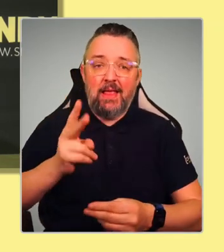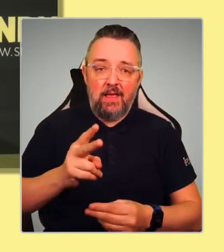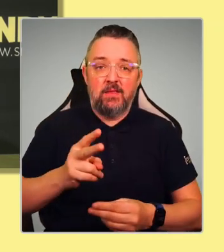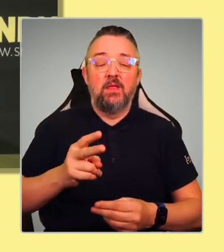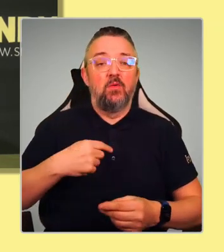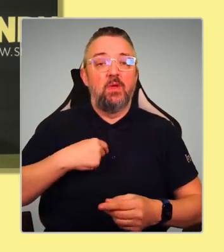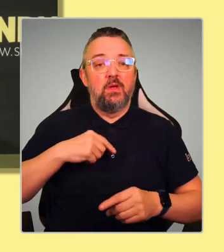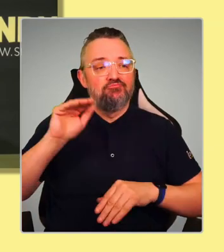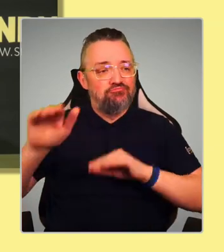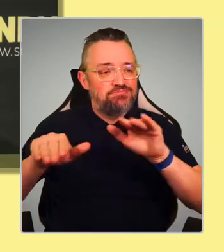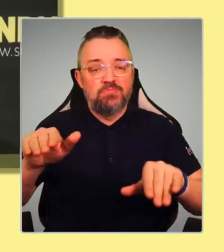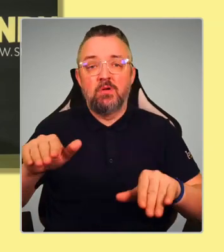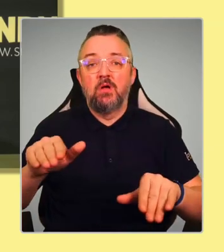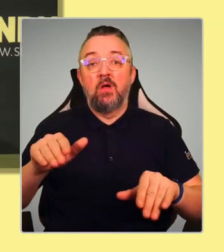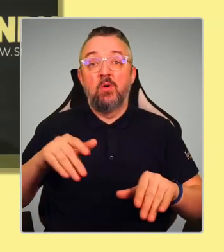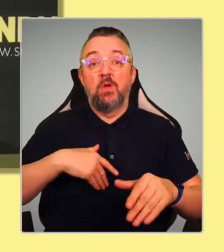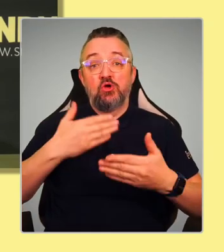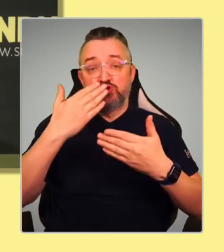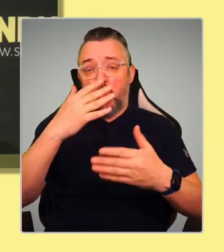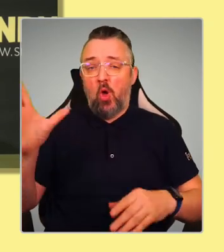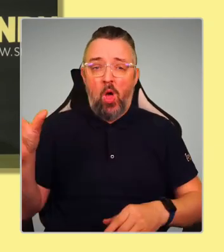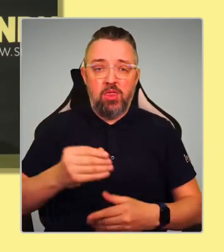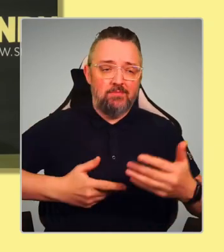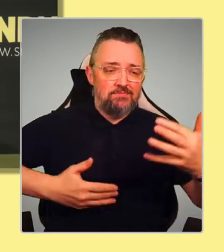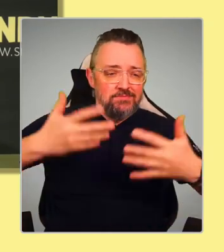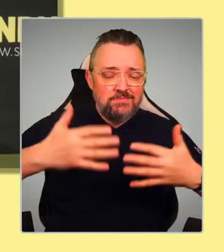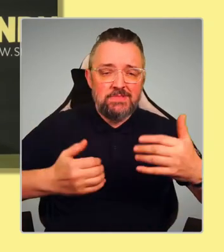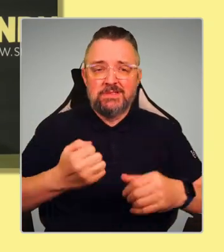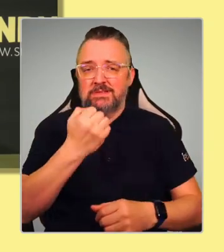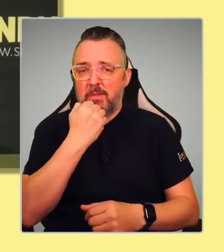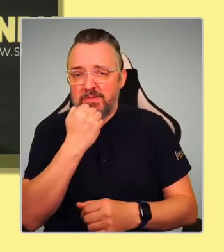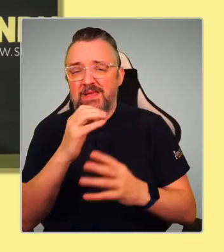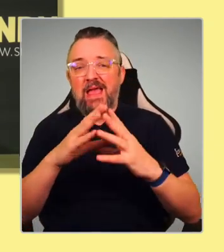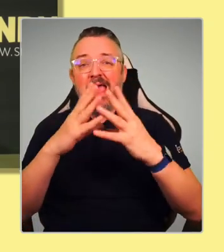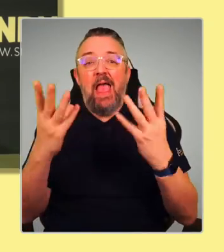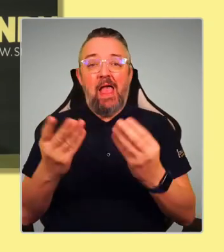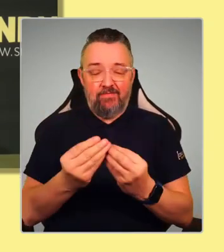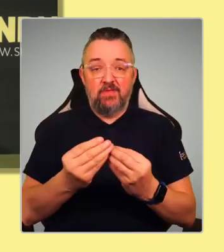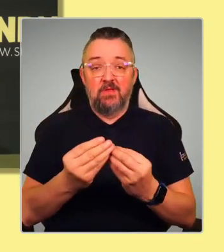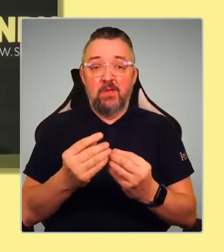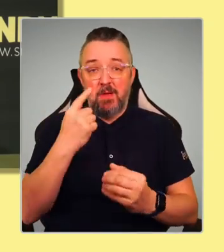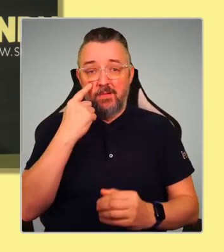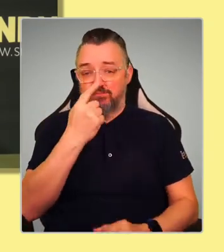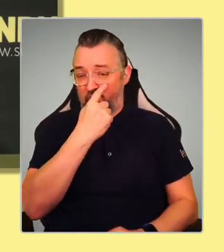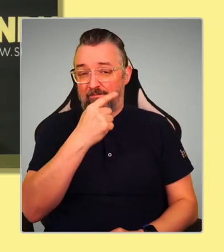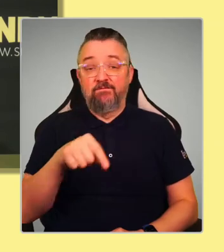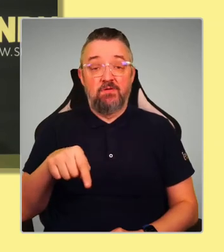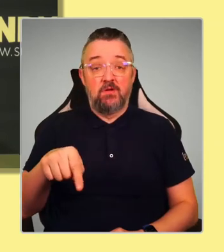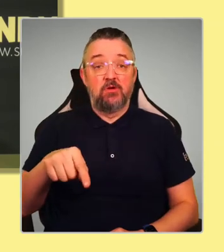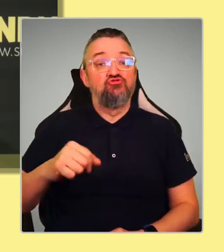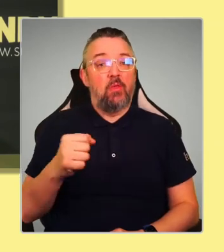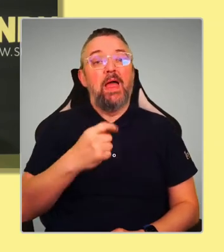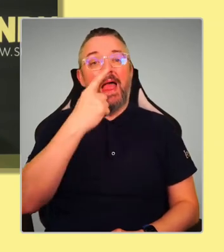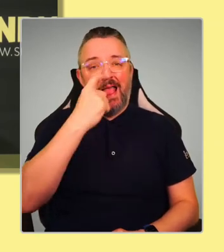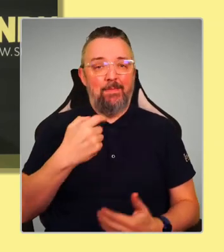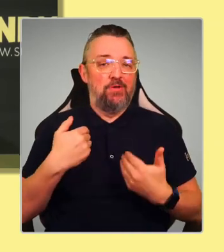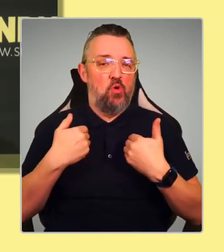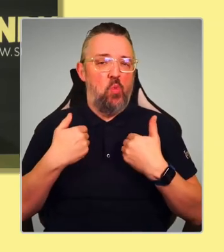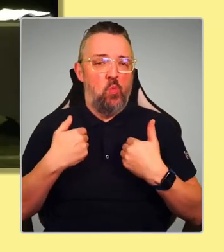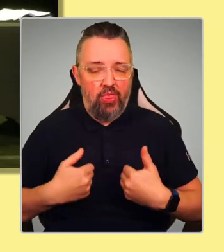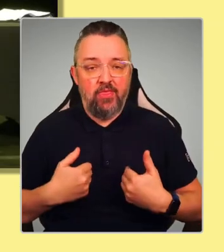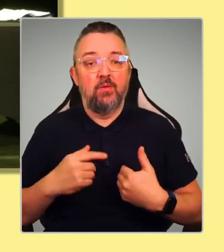deploying all the facts and figures that we have at our fingertips that prove the point that Scotland can be wealthier as an independent nation.